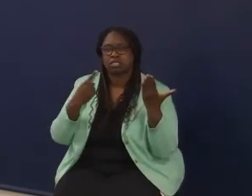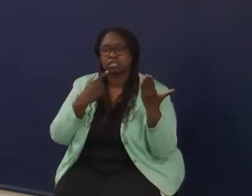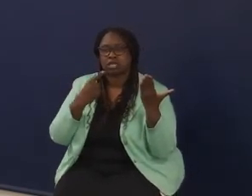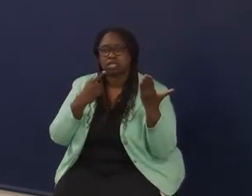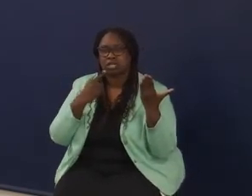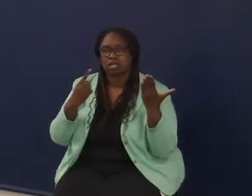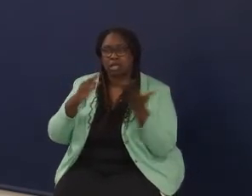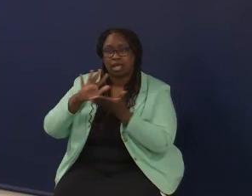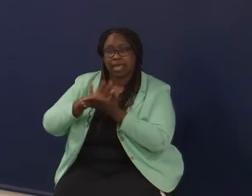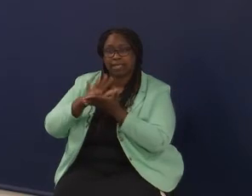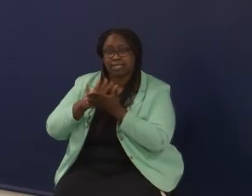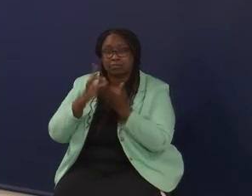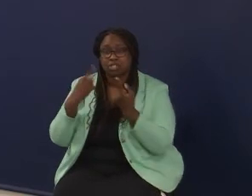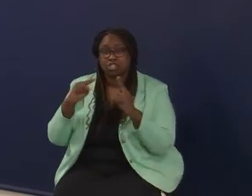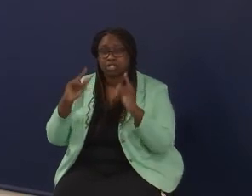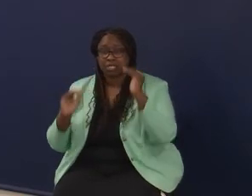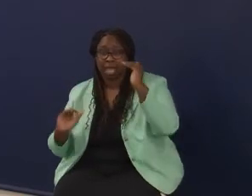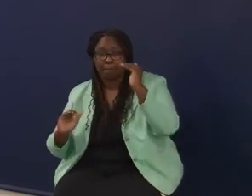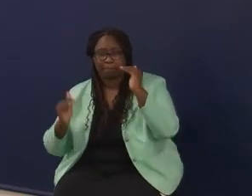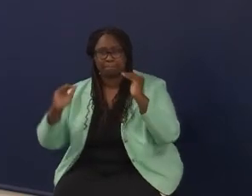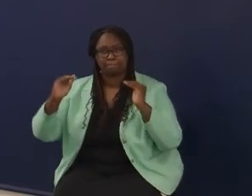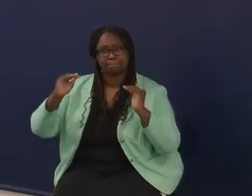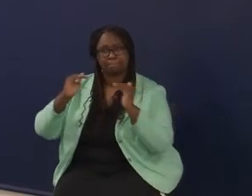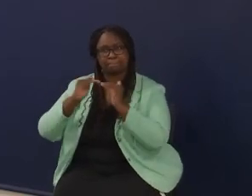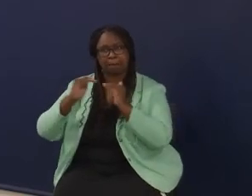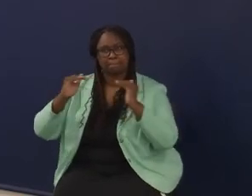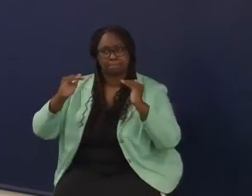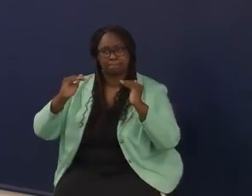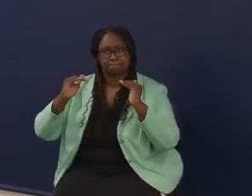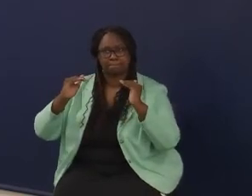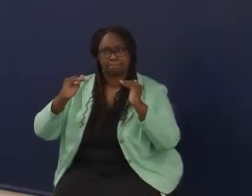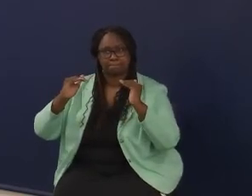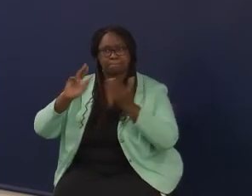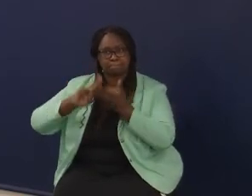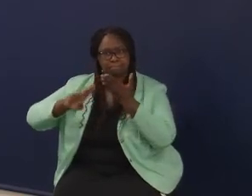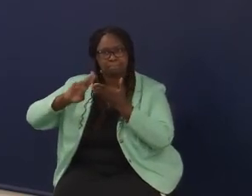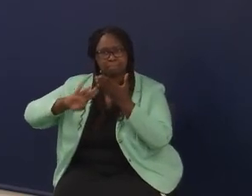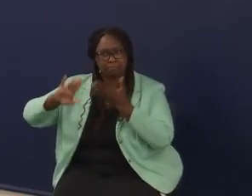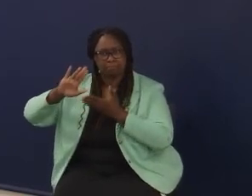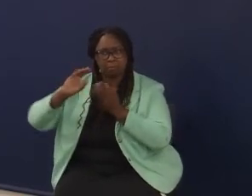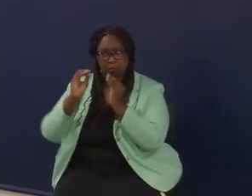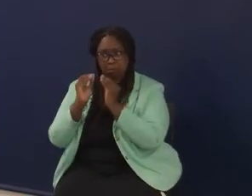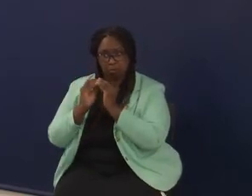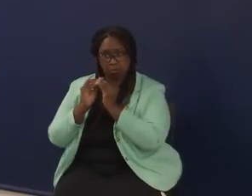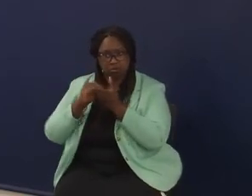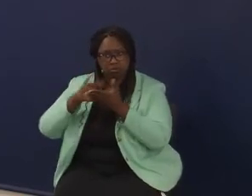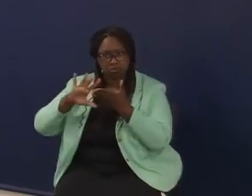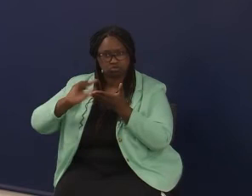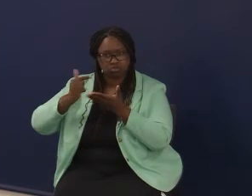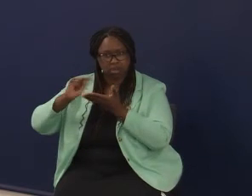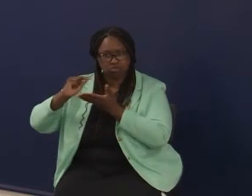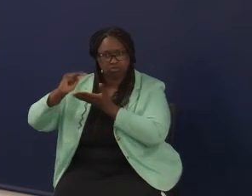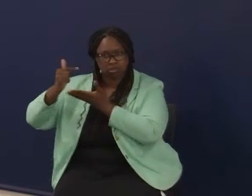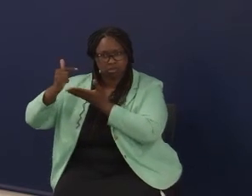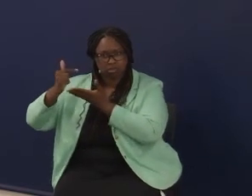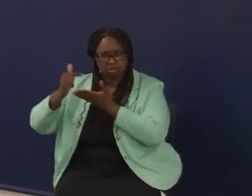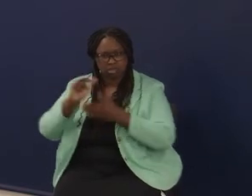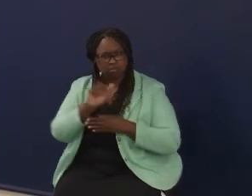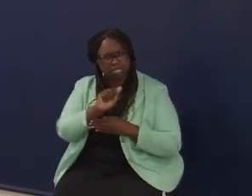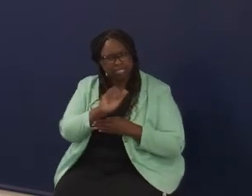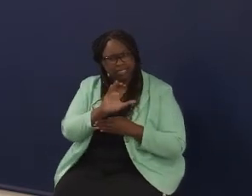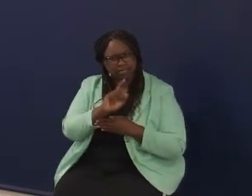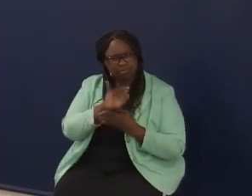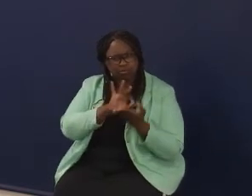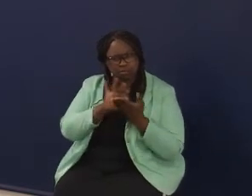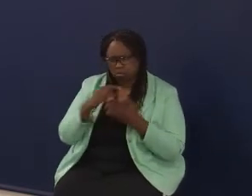academic achievement gaps on the post-secondary, and we're graduating more kids than we ever graduated before. But if we look at our ACT scores